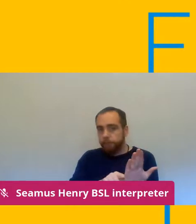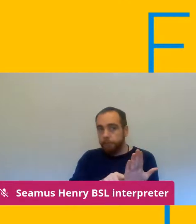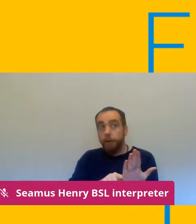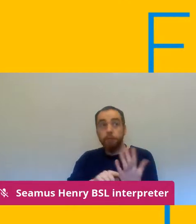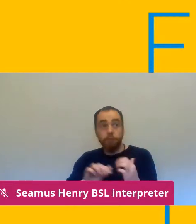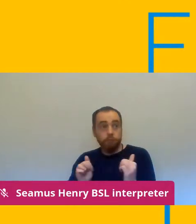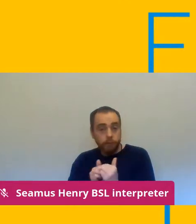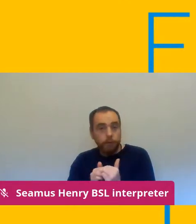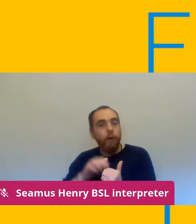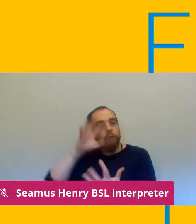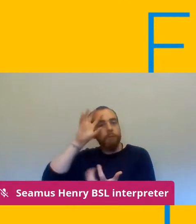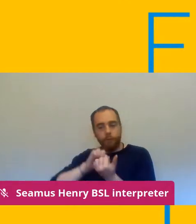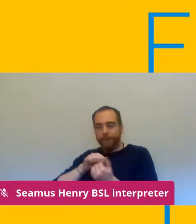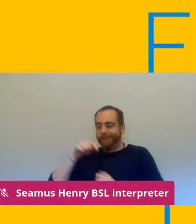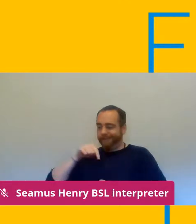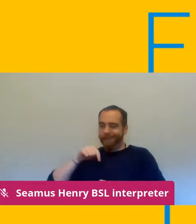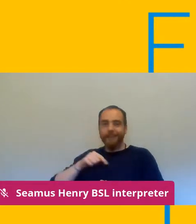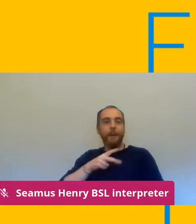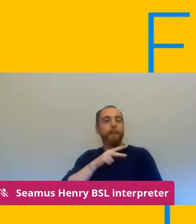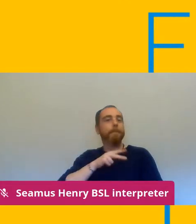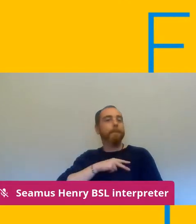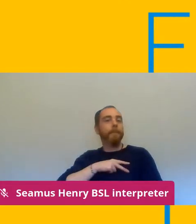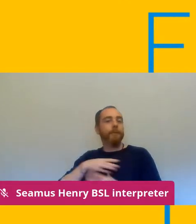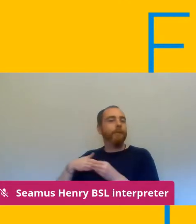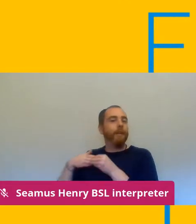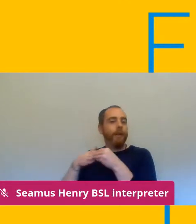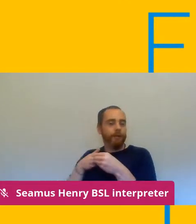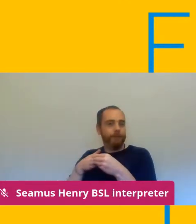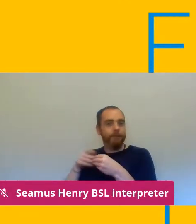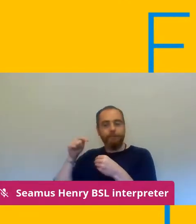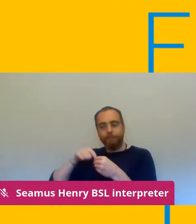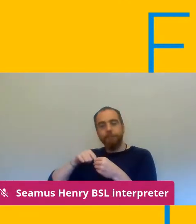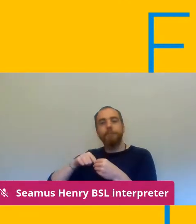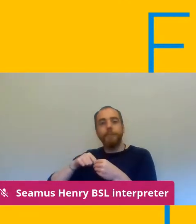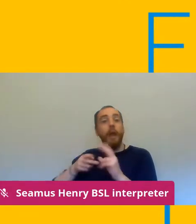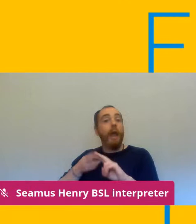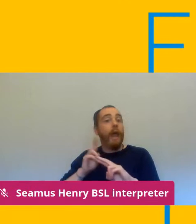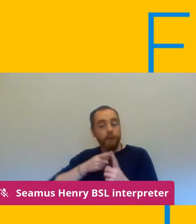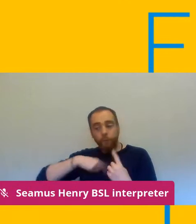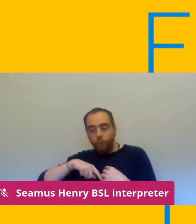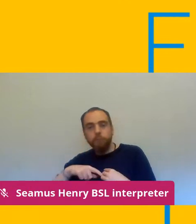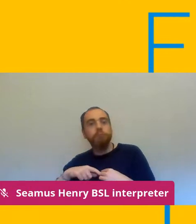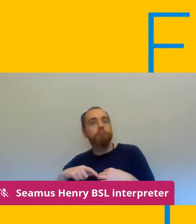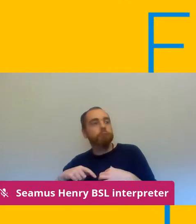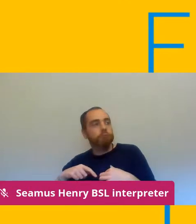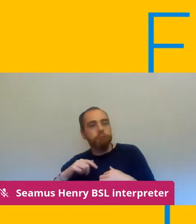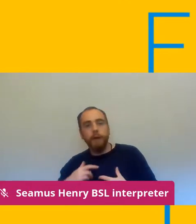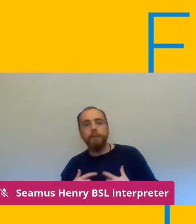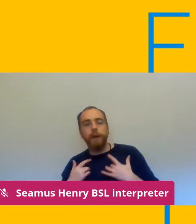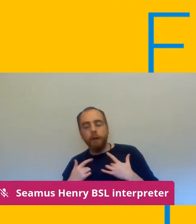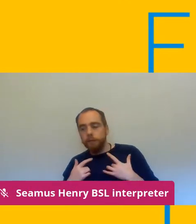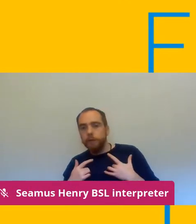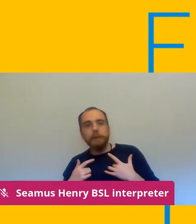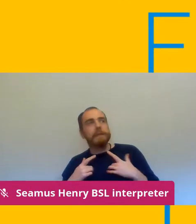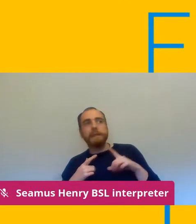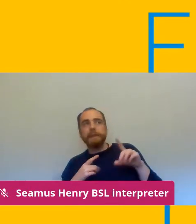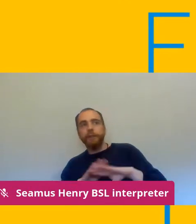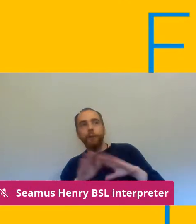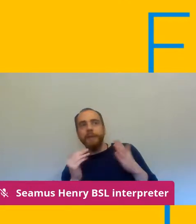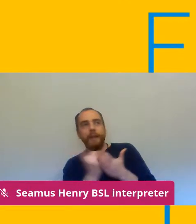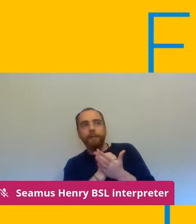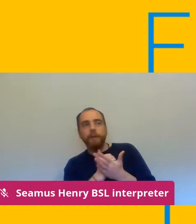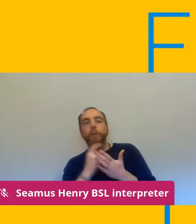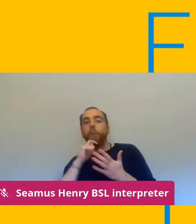approach this collectively if if the members collectively feel the situation is uh unsafe then we escalate